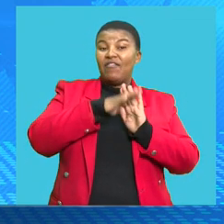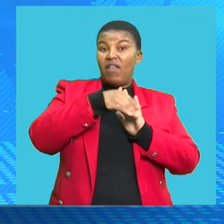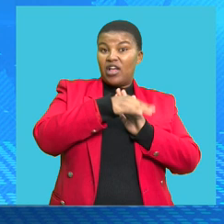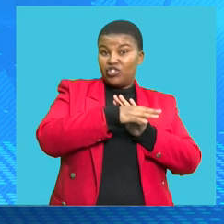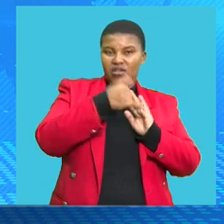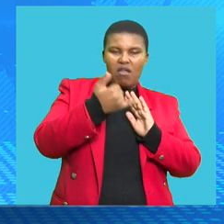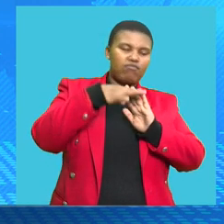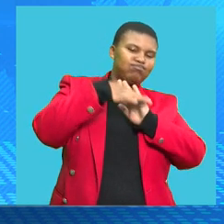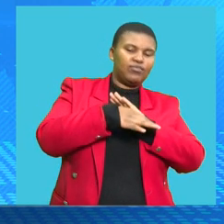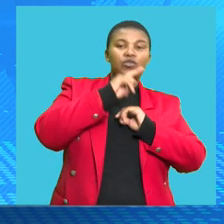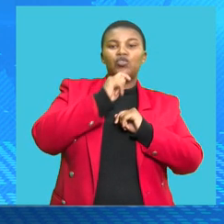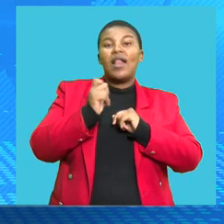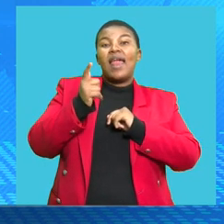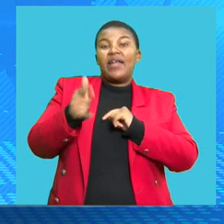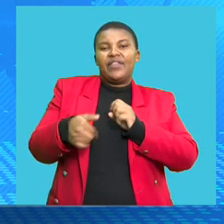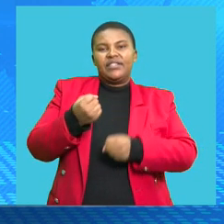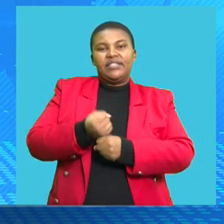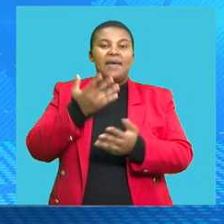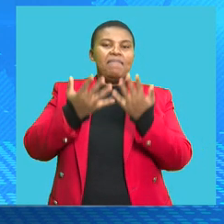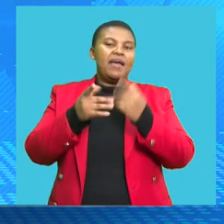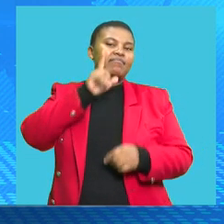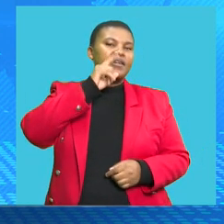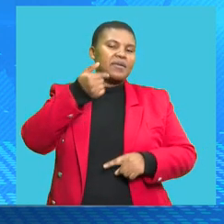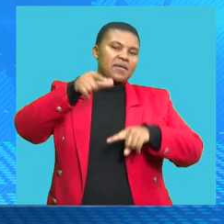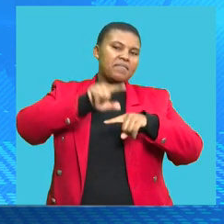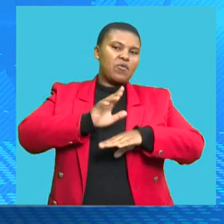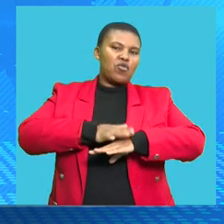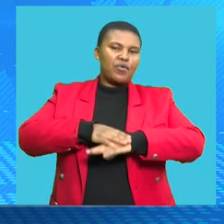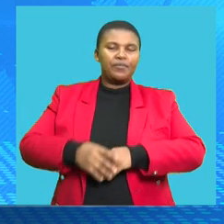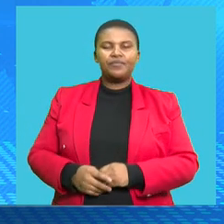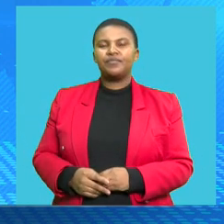And later this year, there could be scope for some interest rate relief as well.